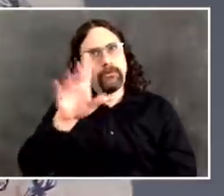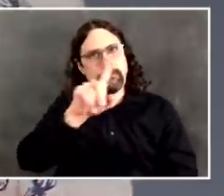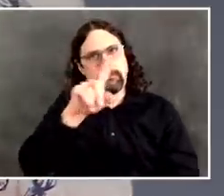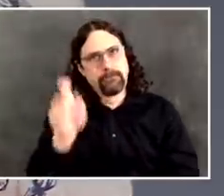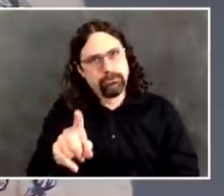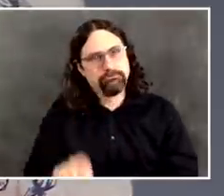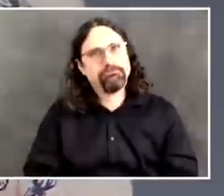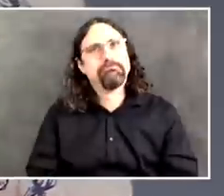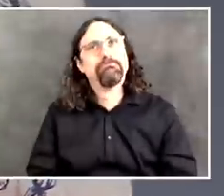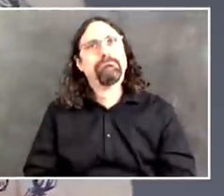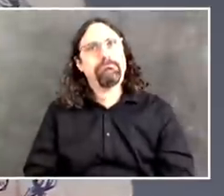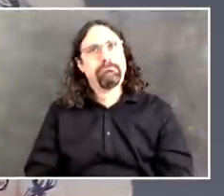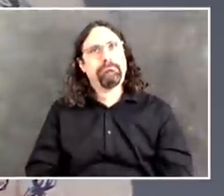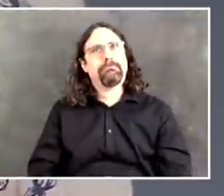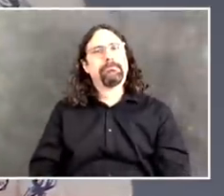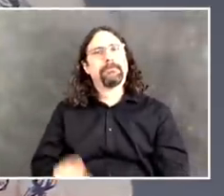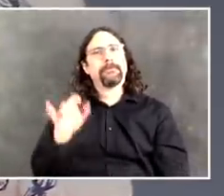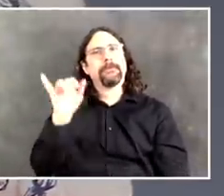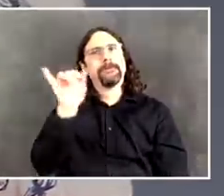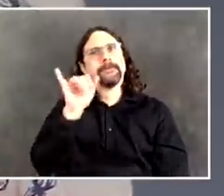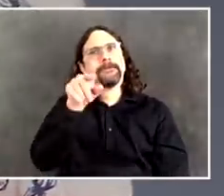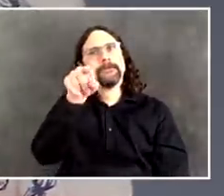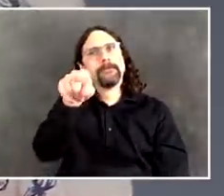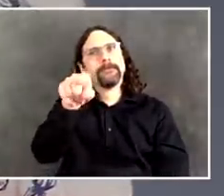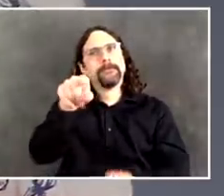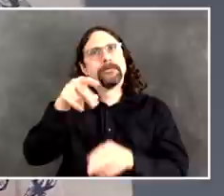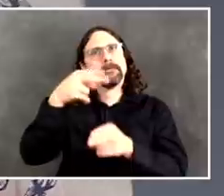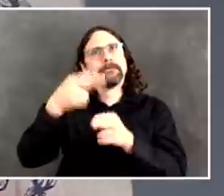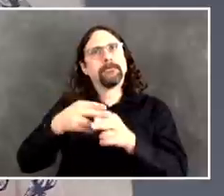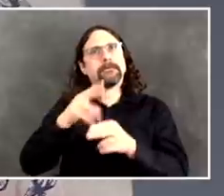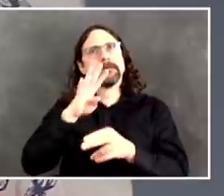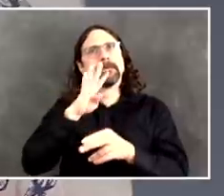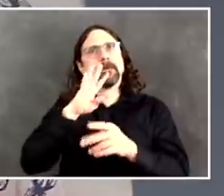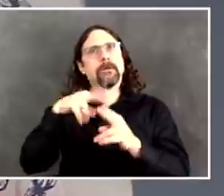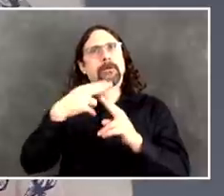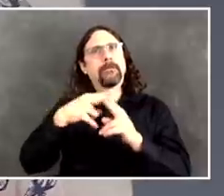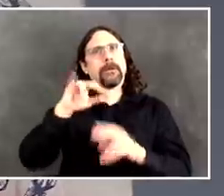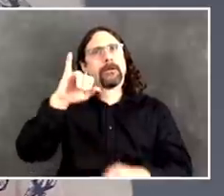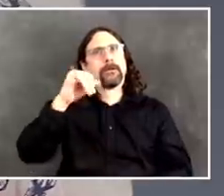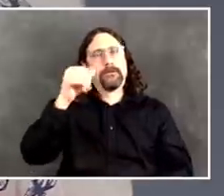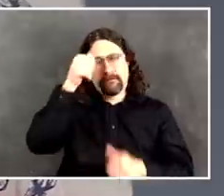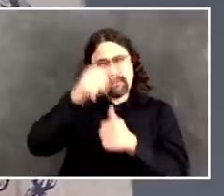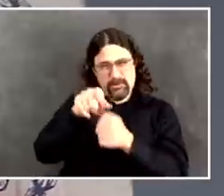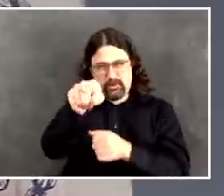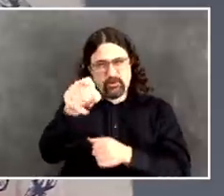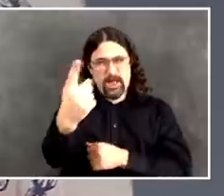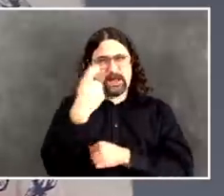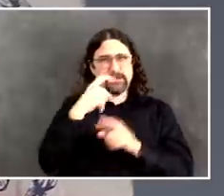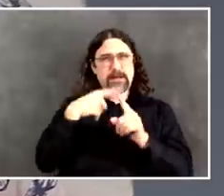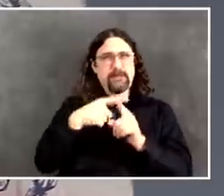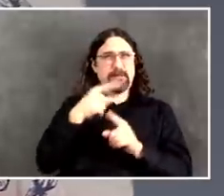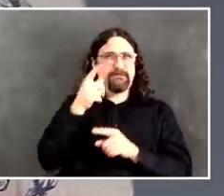on something as important as that. thank you very, very much for that. On your questions today, well, on construction,